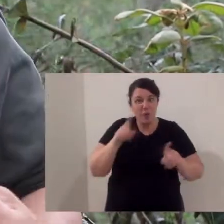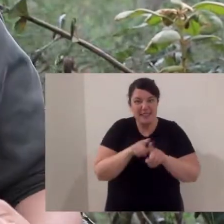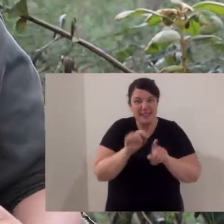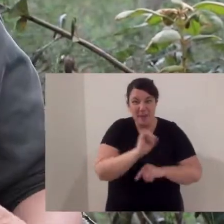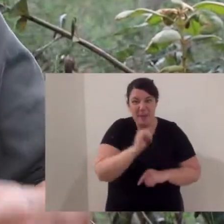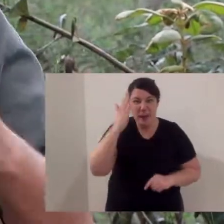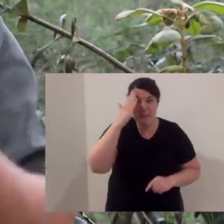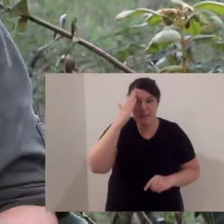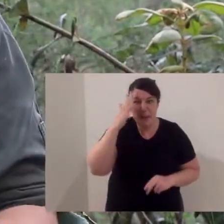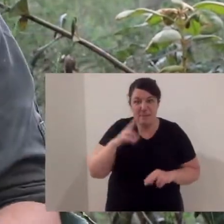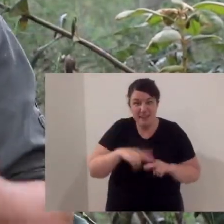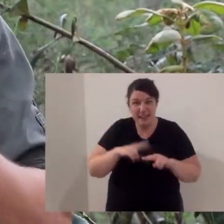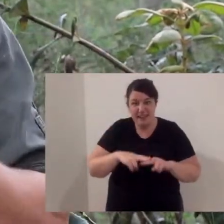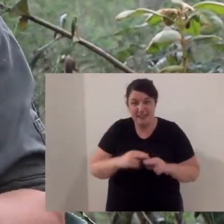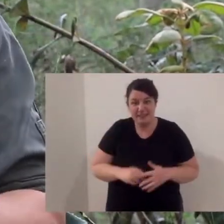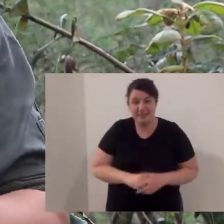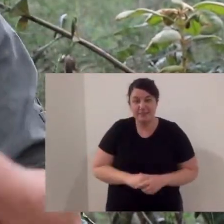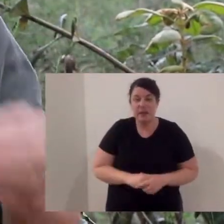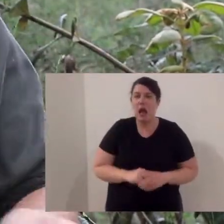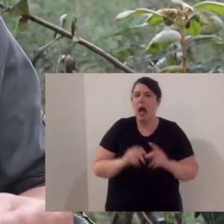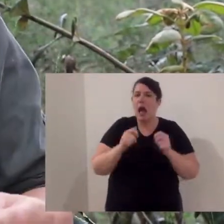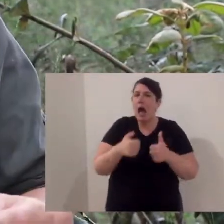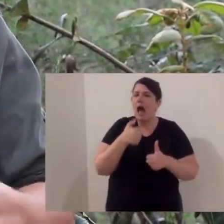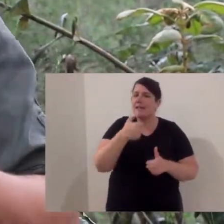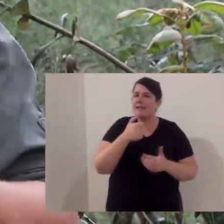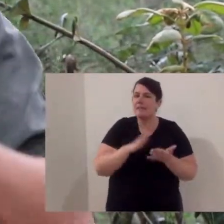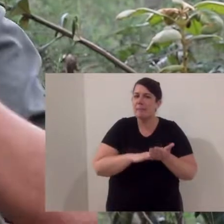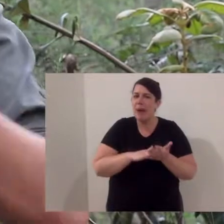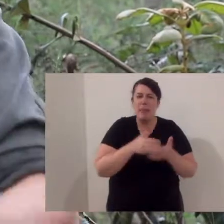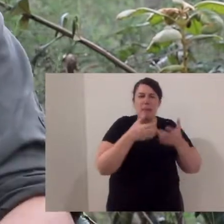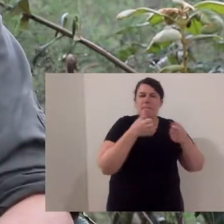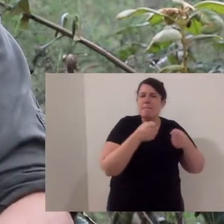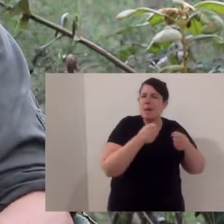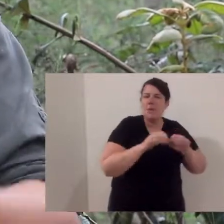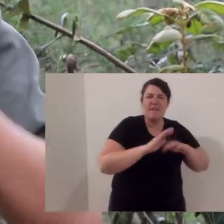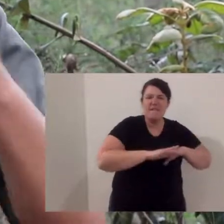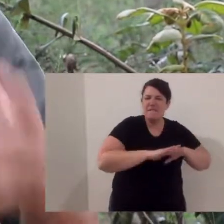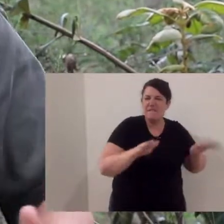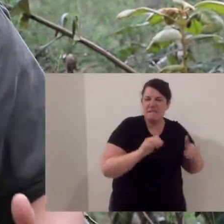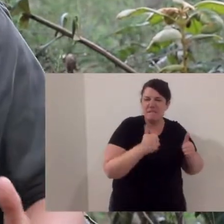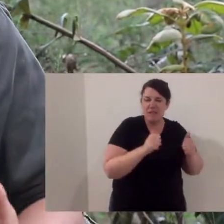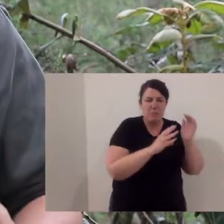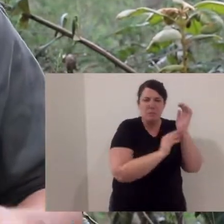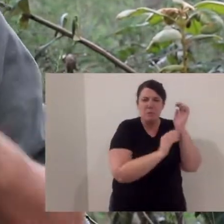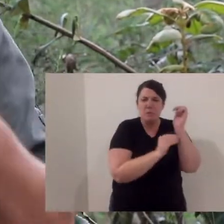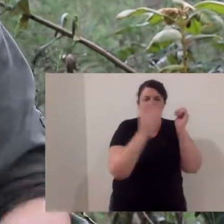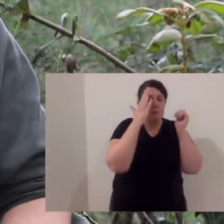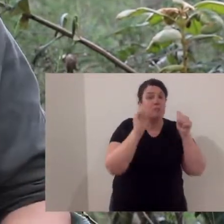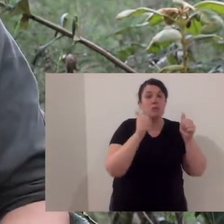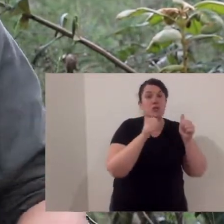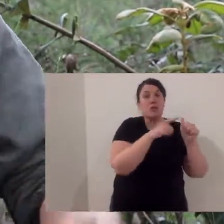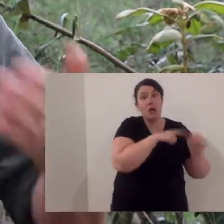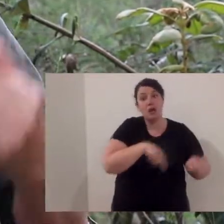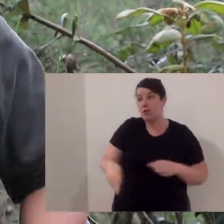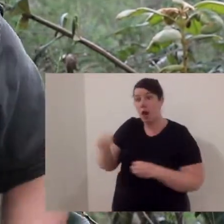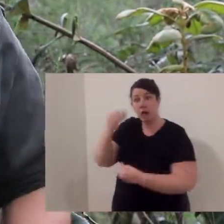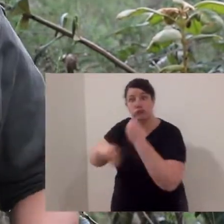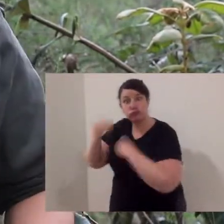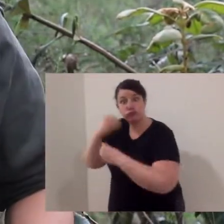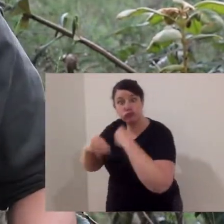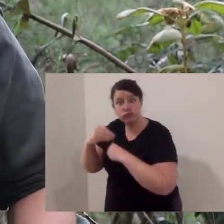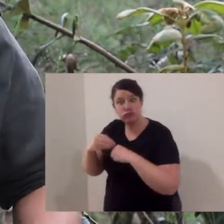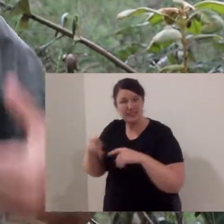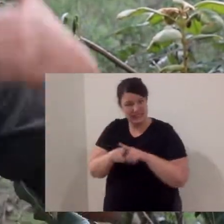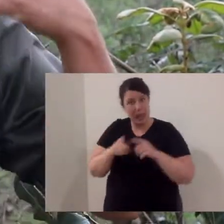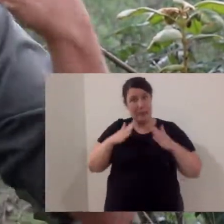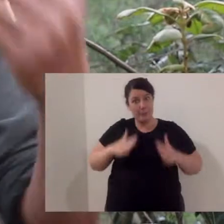and colouration. And they become mini-replicas of mum. After about six months, they wean. And weaning is when they stop drinking